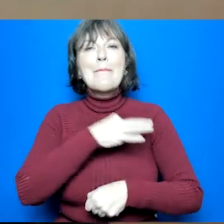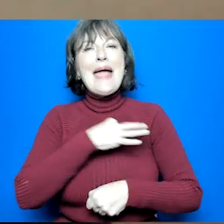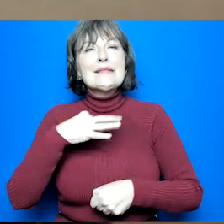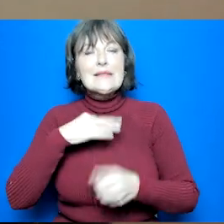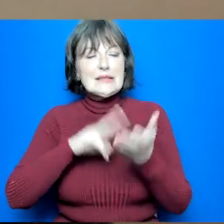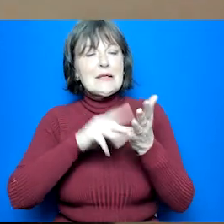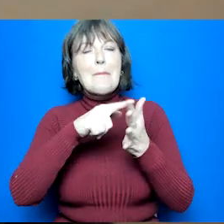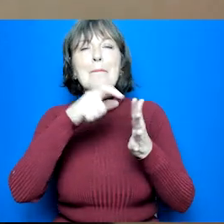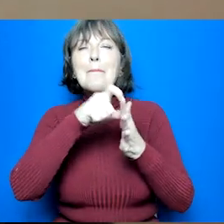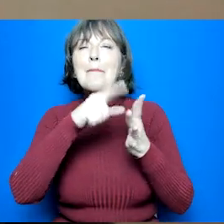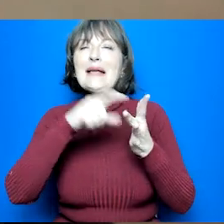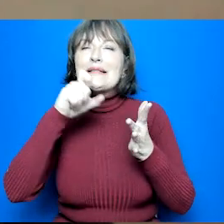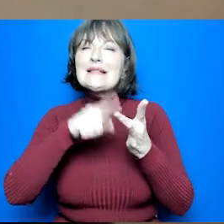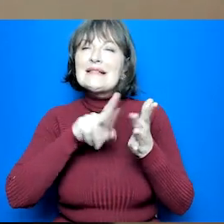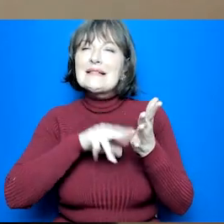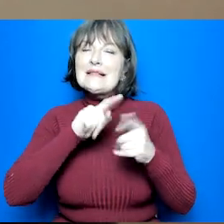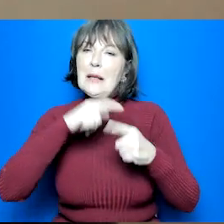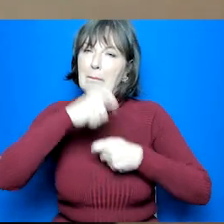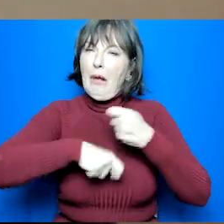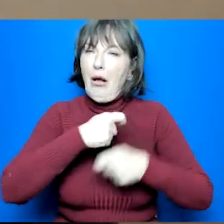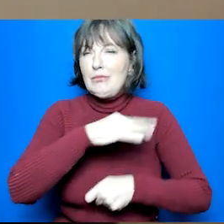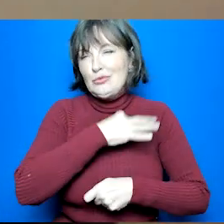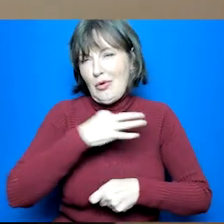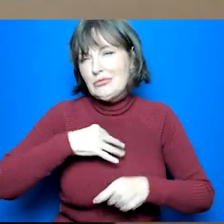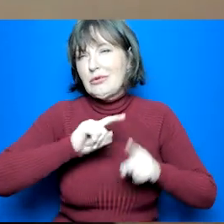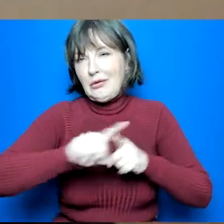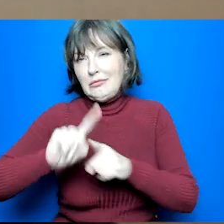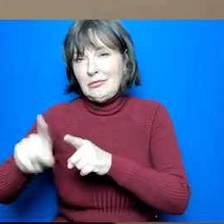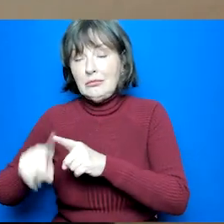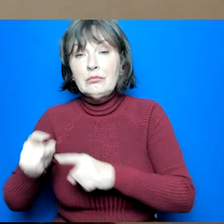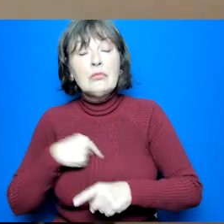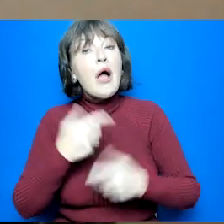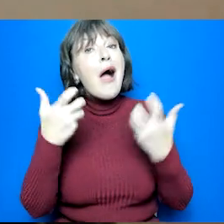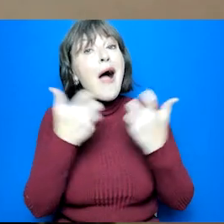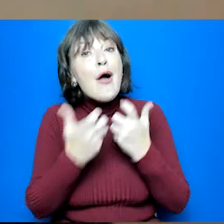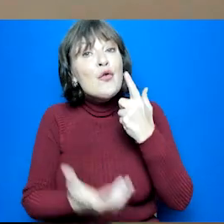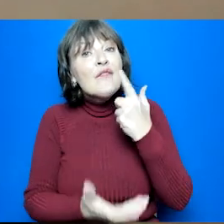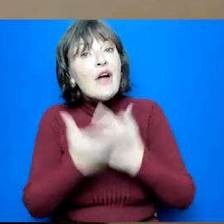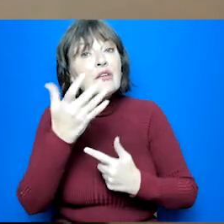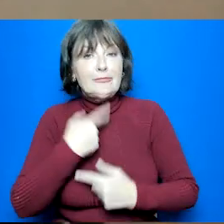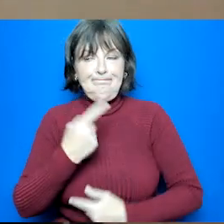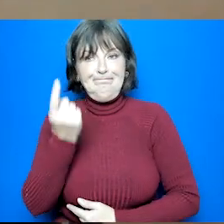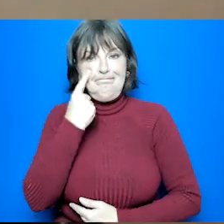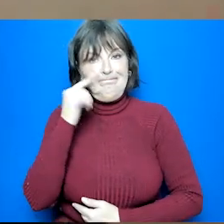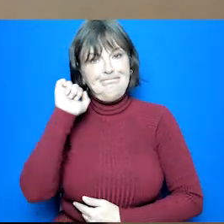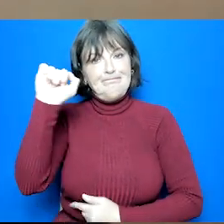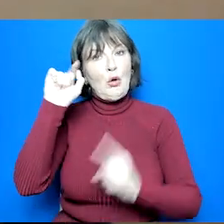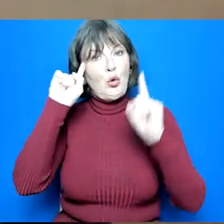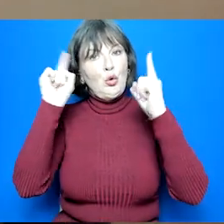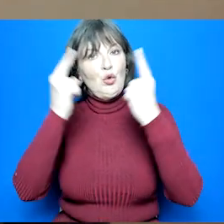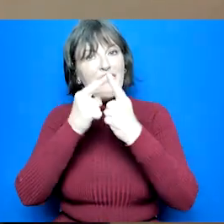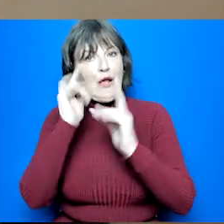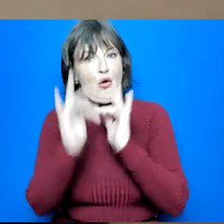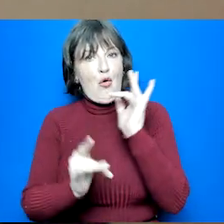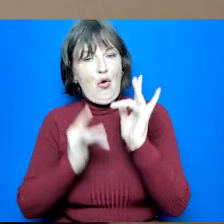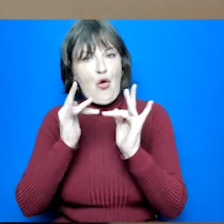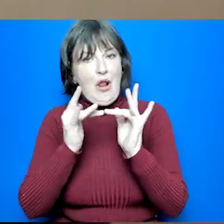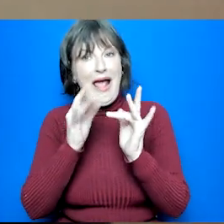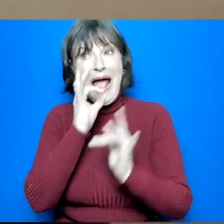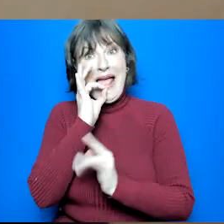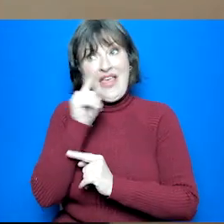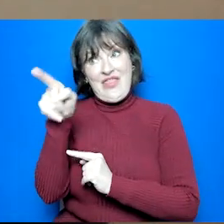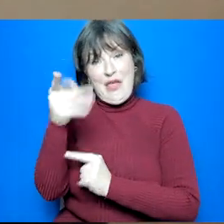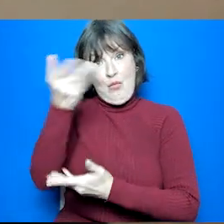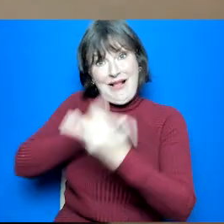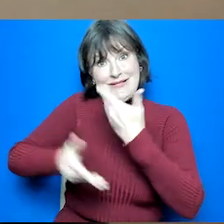a lot in school. You can look up the medical courses on the university web pages that offer medicine for the academic